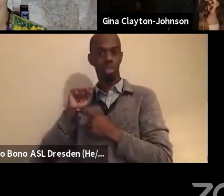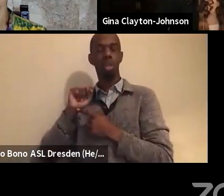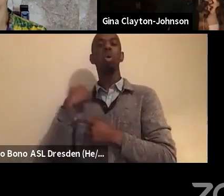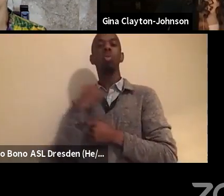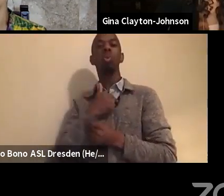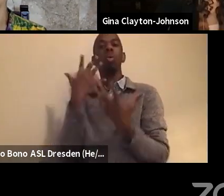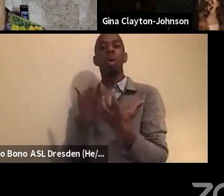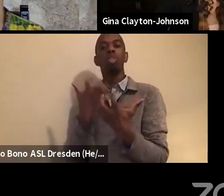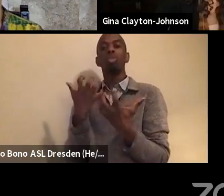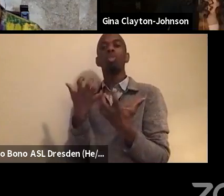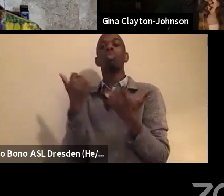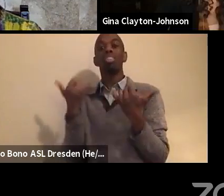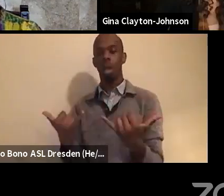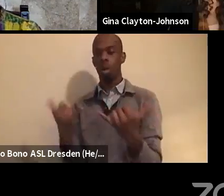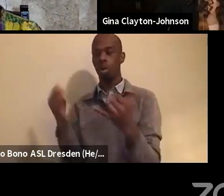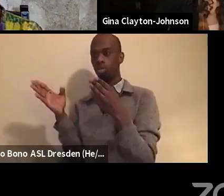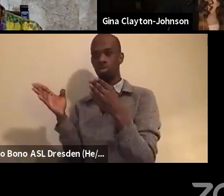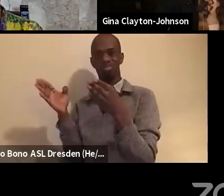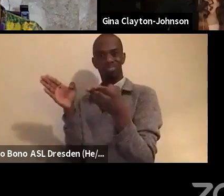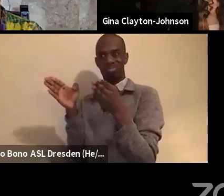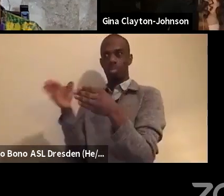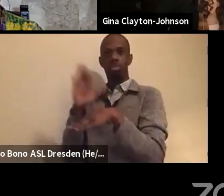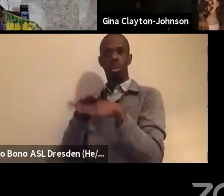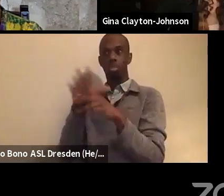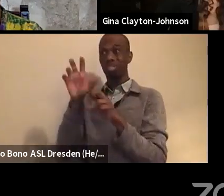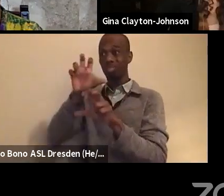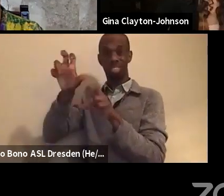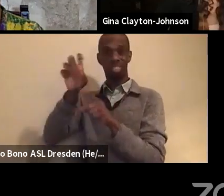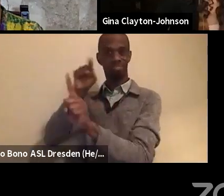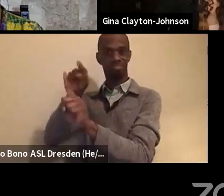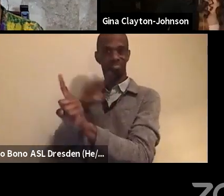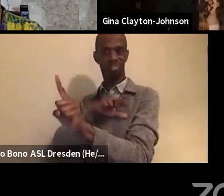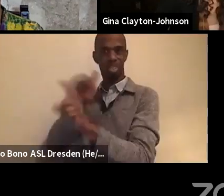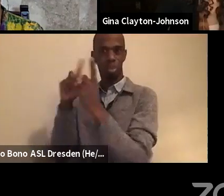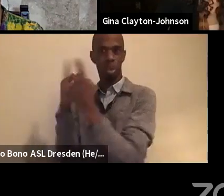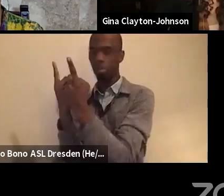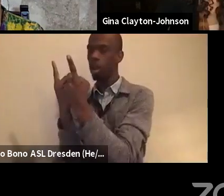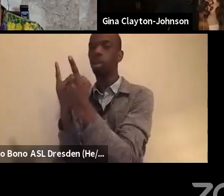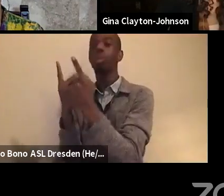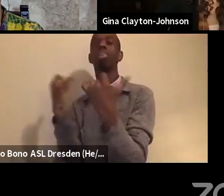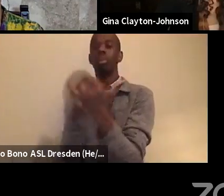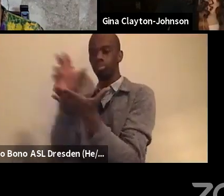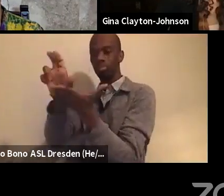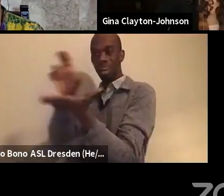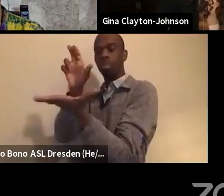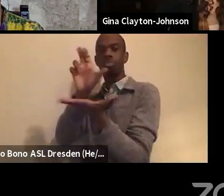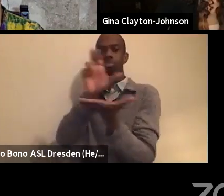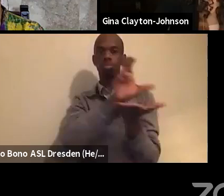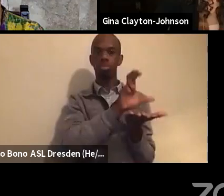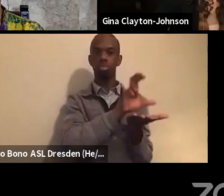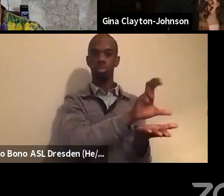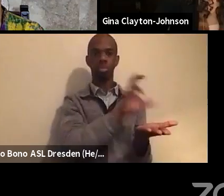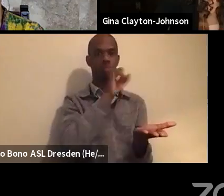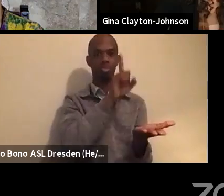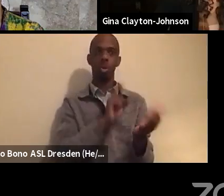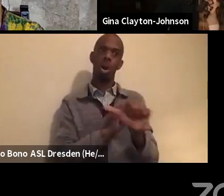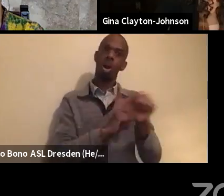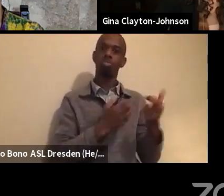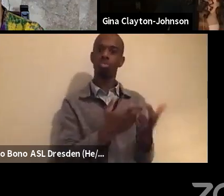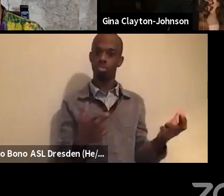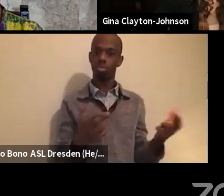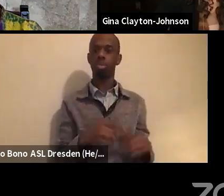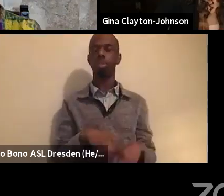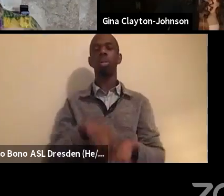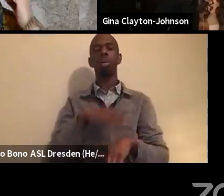actually just remind this team that one of the first places that gets